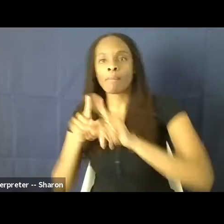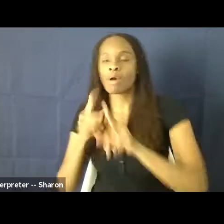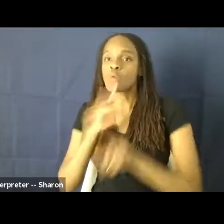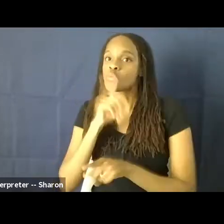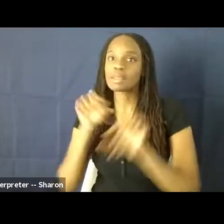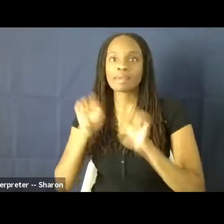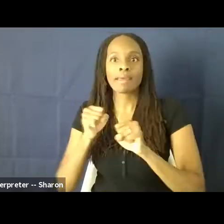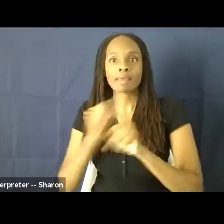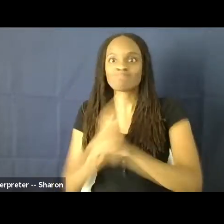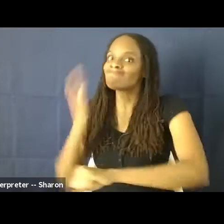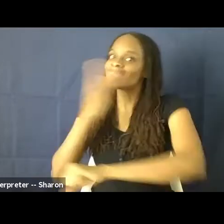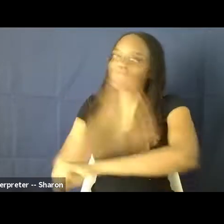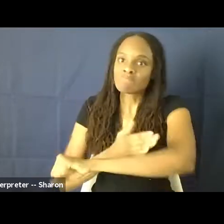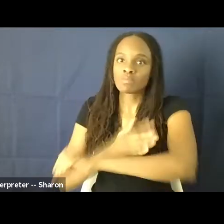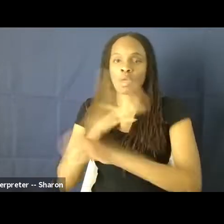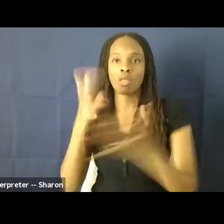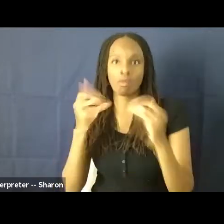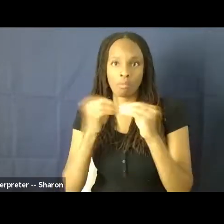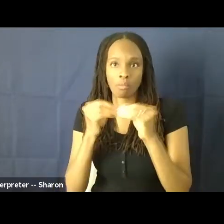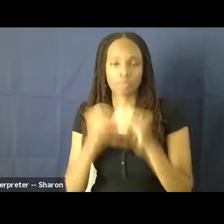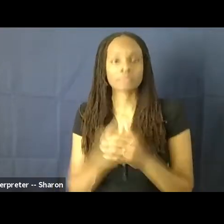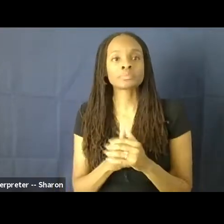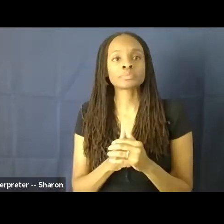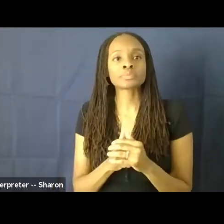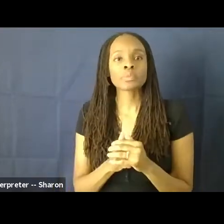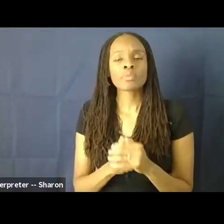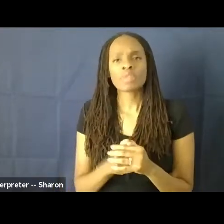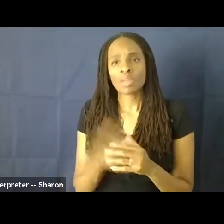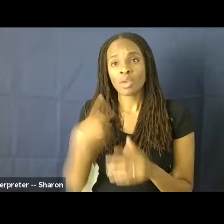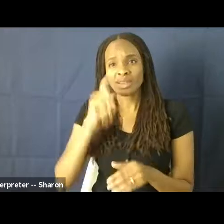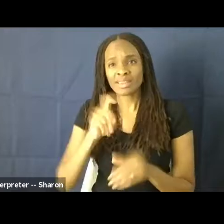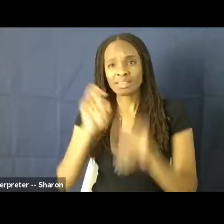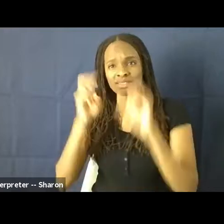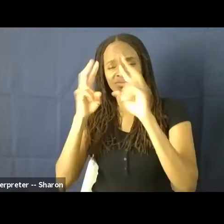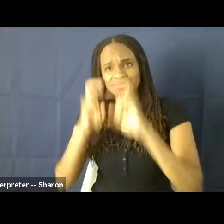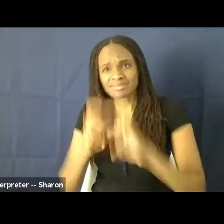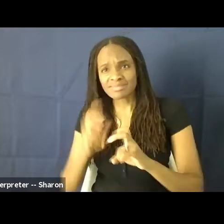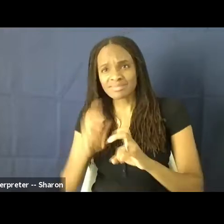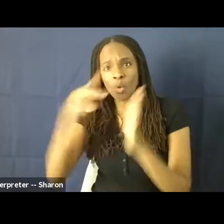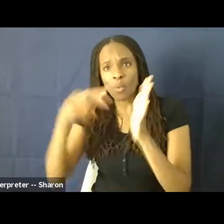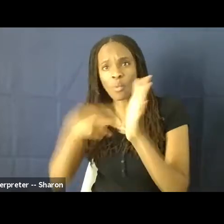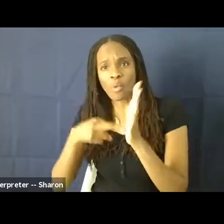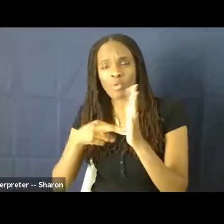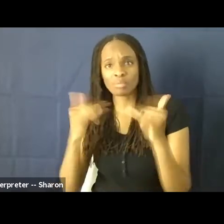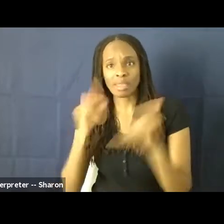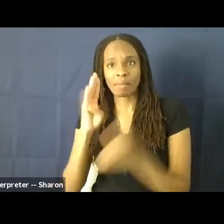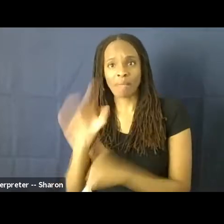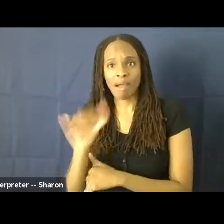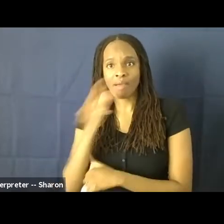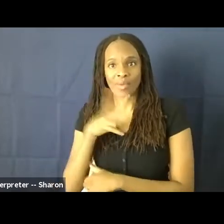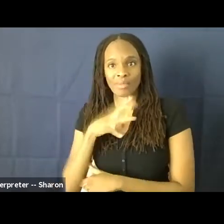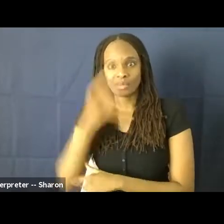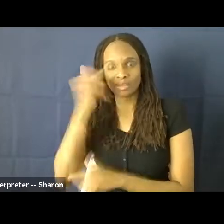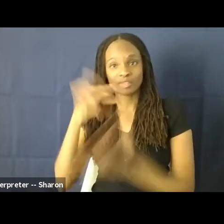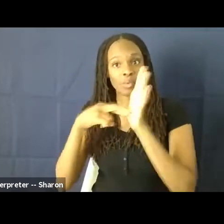much, much further. We also need to examine roles being played by women as representation is more